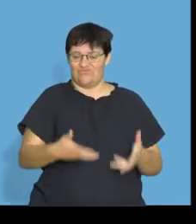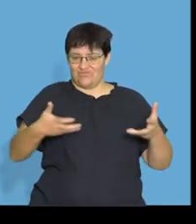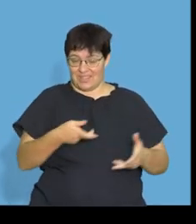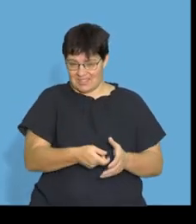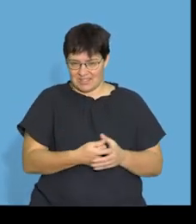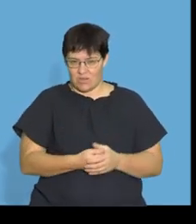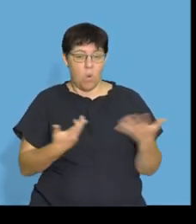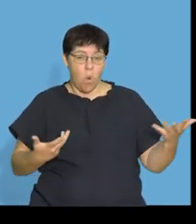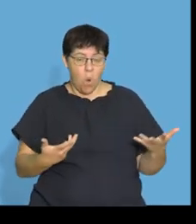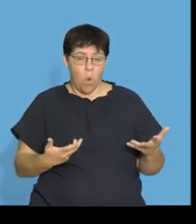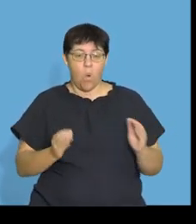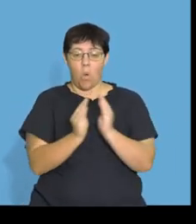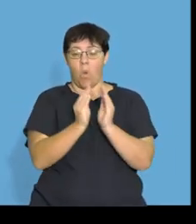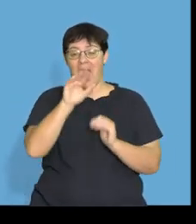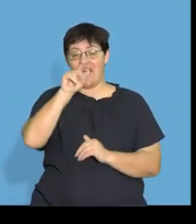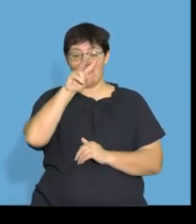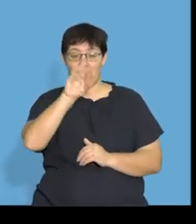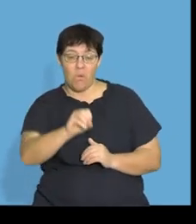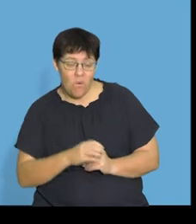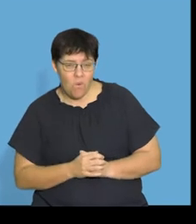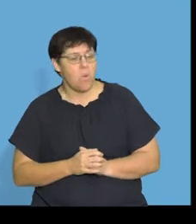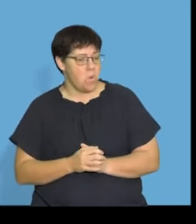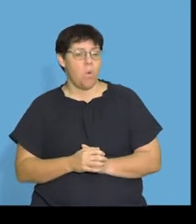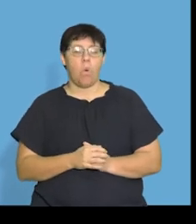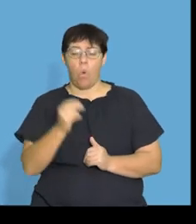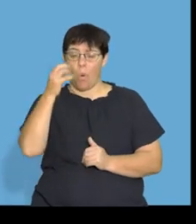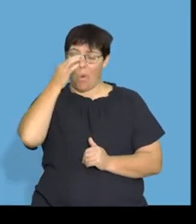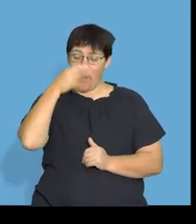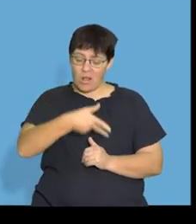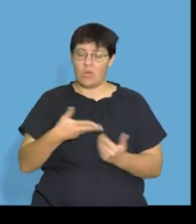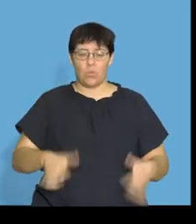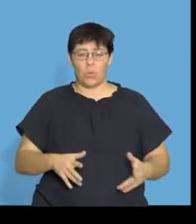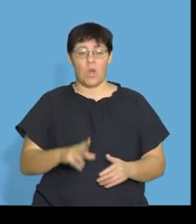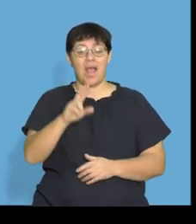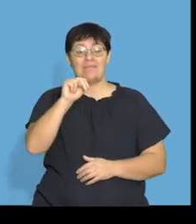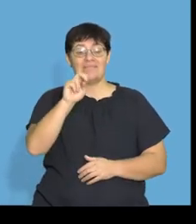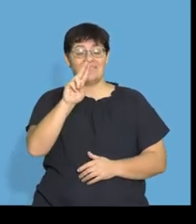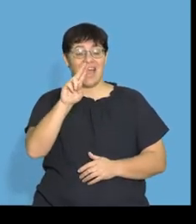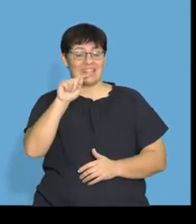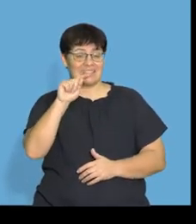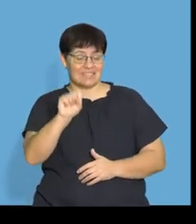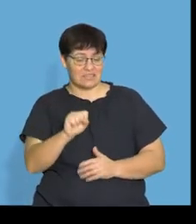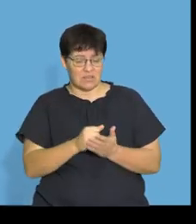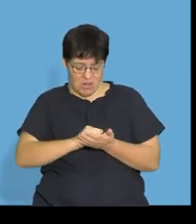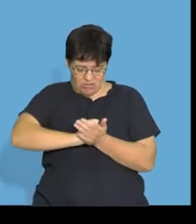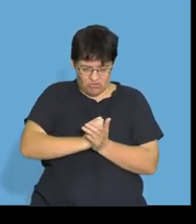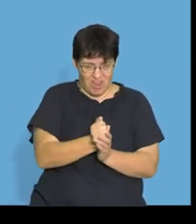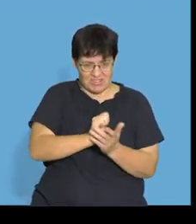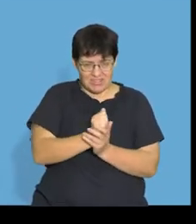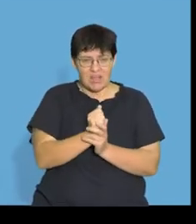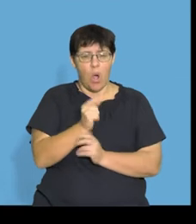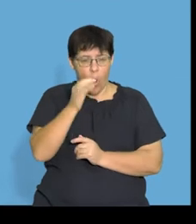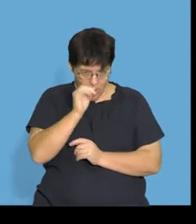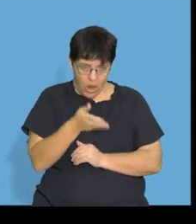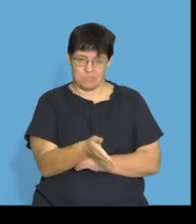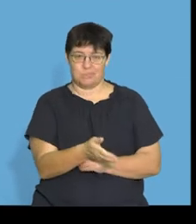might love avocado pears. There's lots of oils in that. In nuts. There's, if you crush it, that